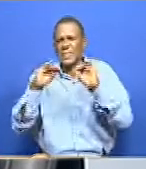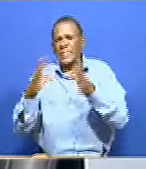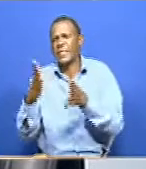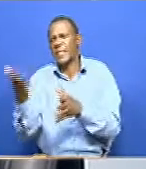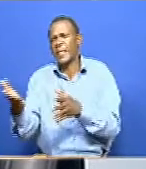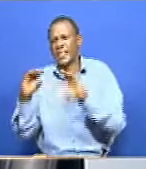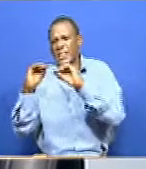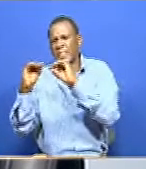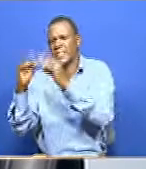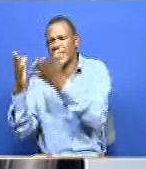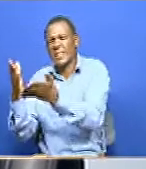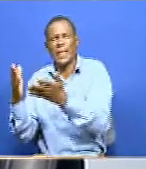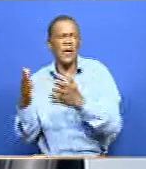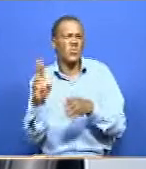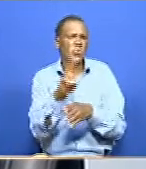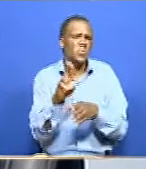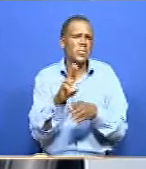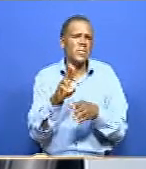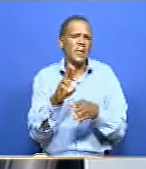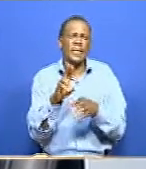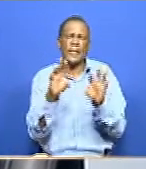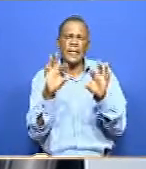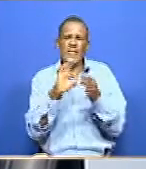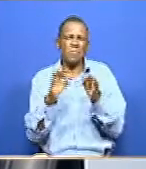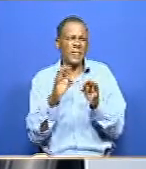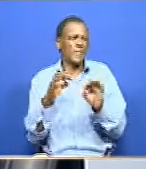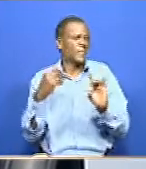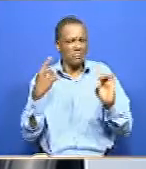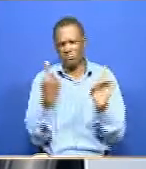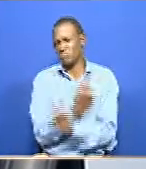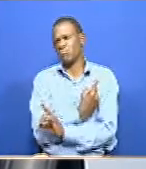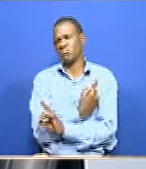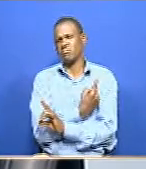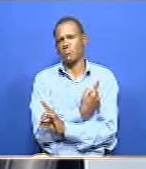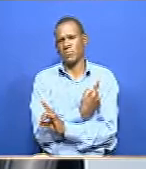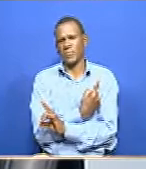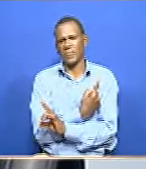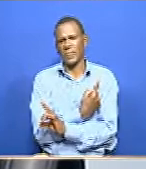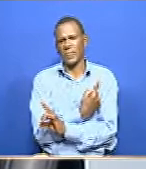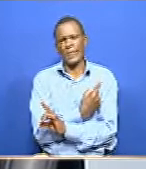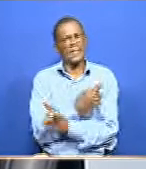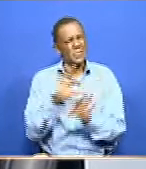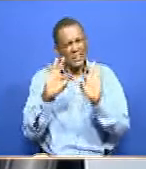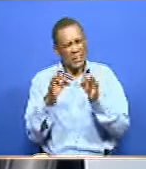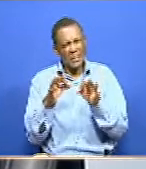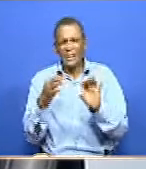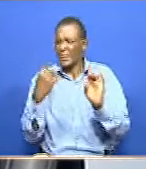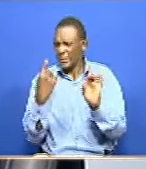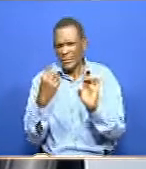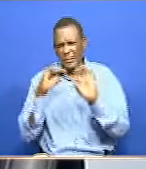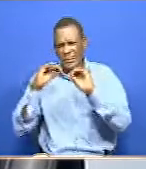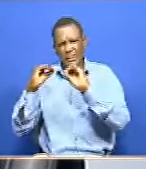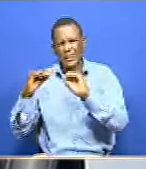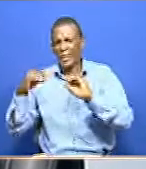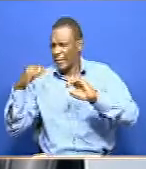And the few times that they are using an interpreter, it's different to interpret teaching. You know, it's different to interpret